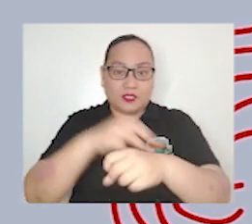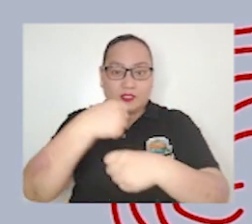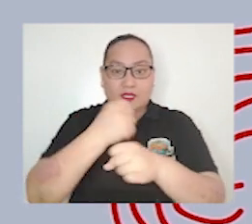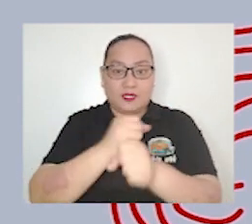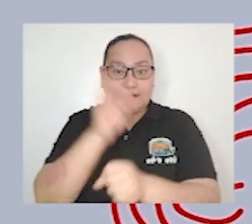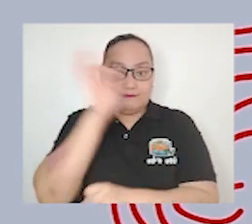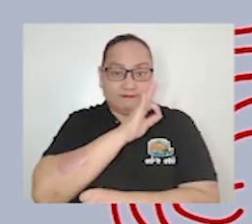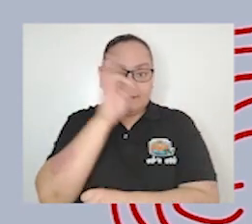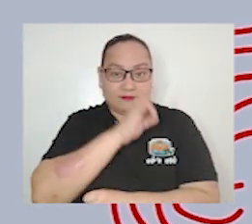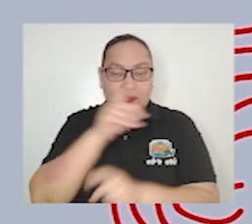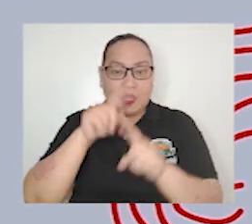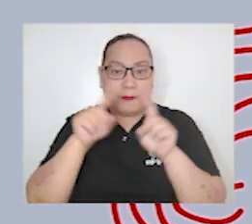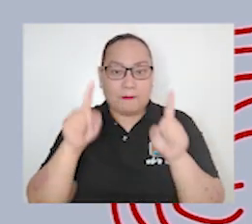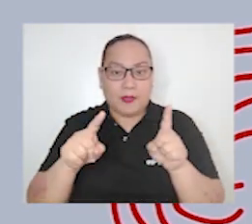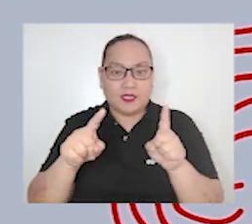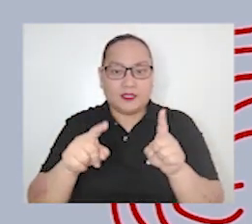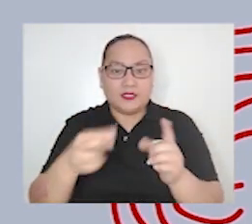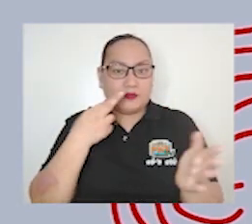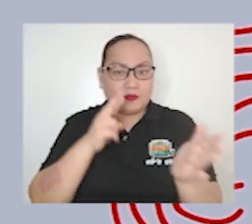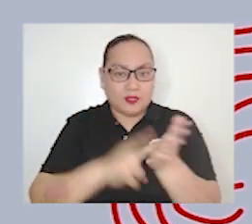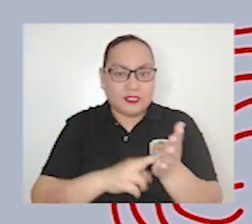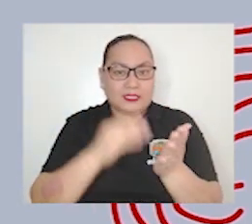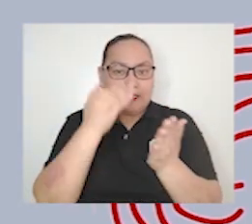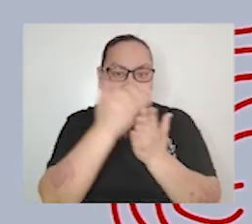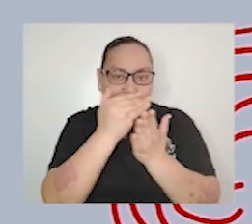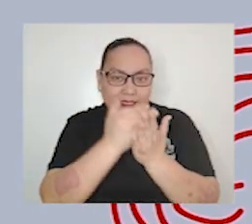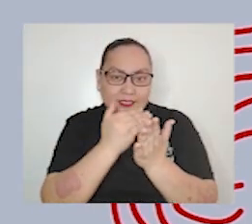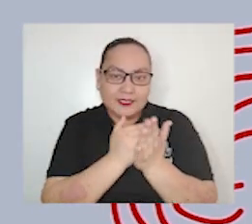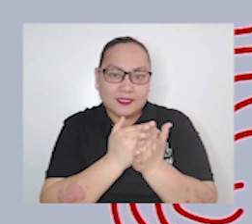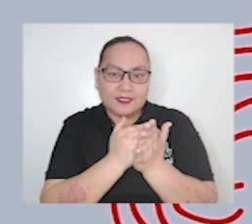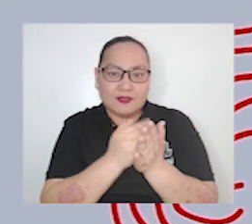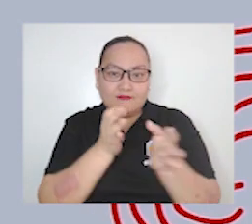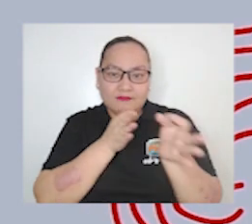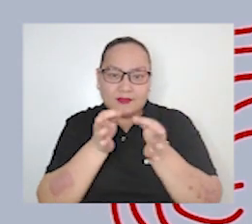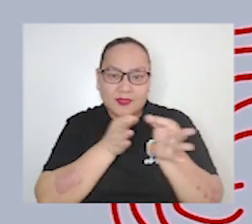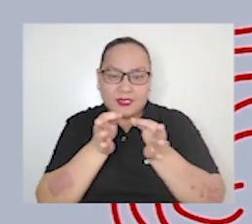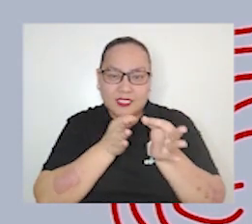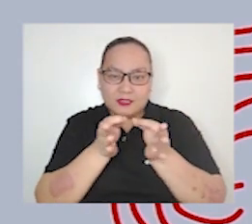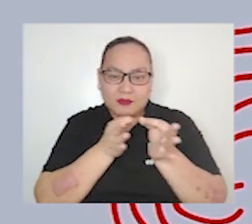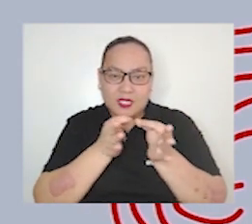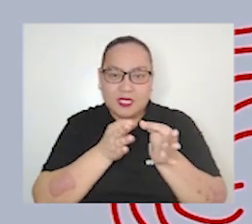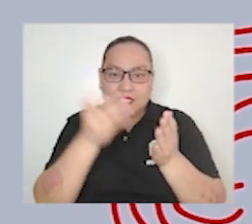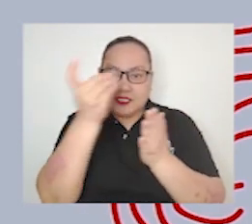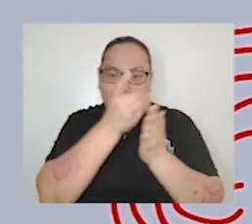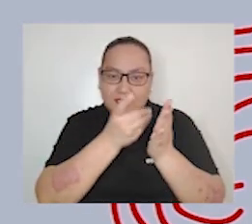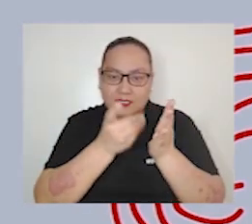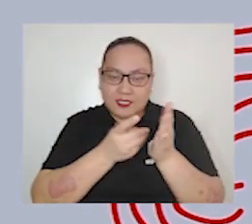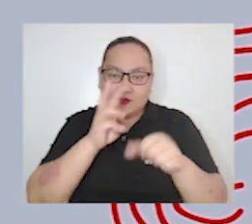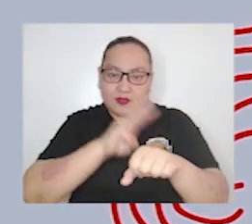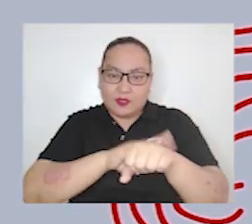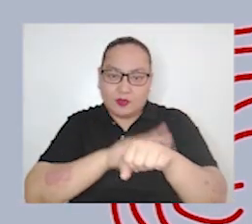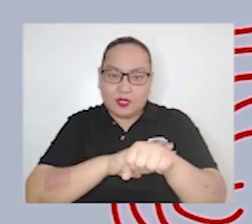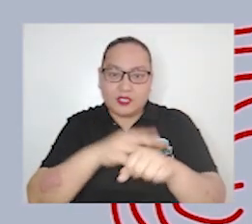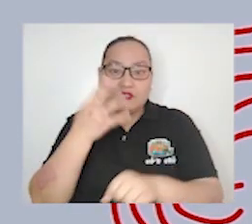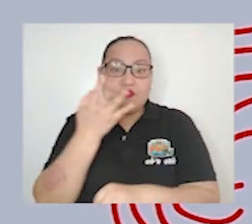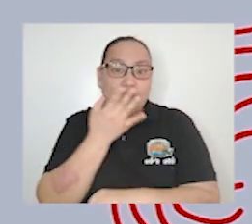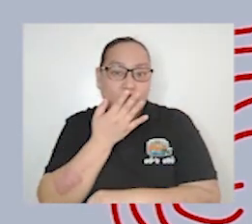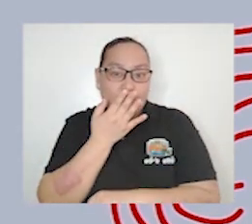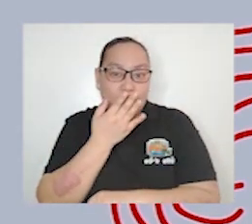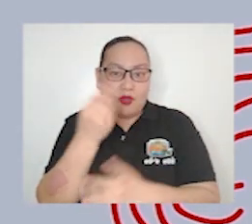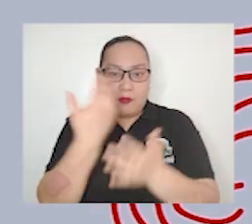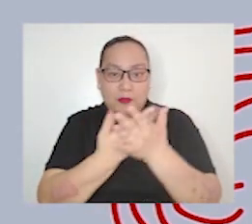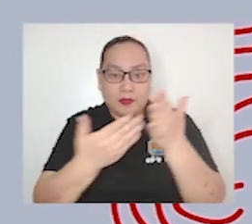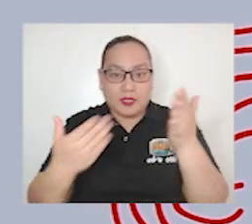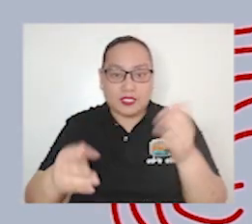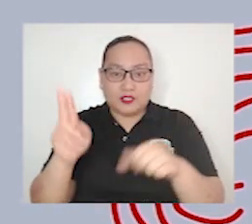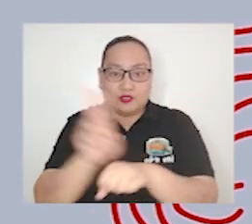writer also reported in detail the design of the watch the colors the materials used